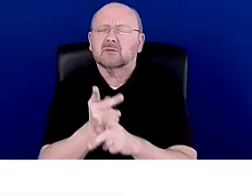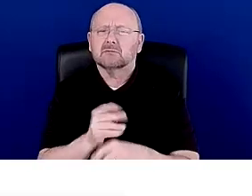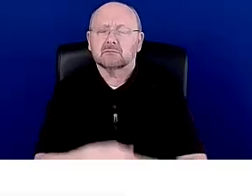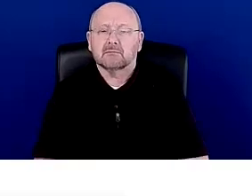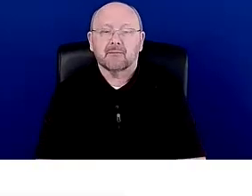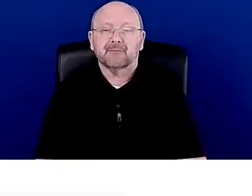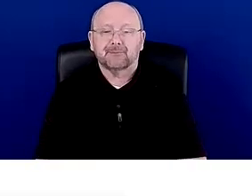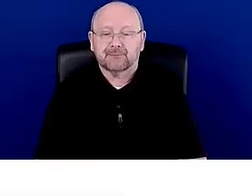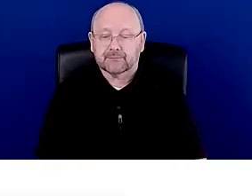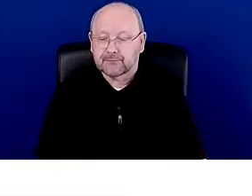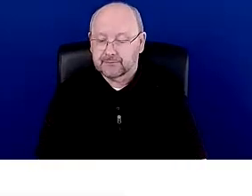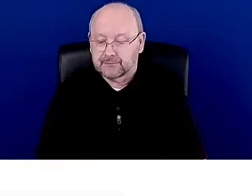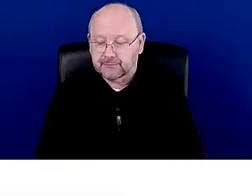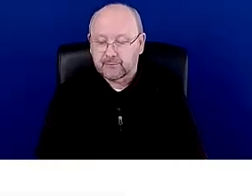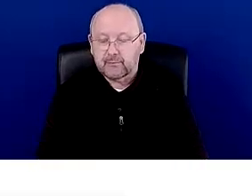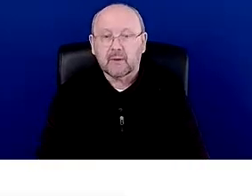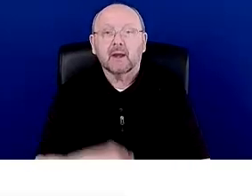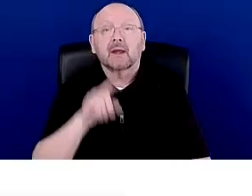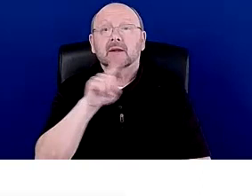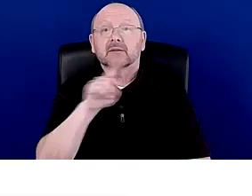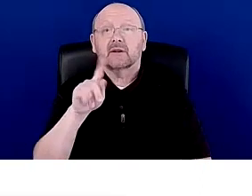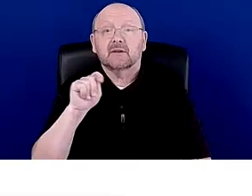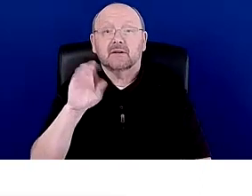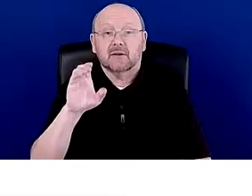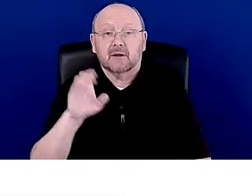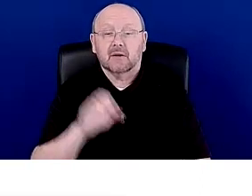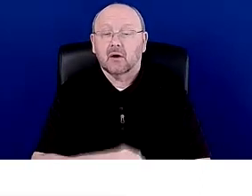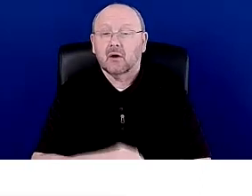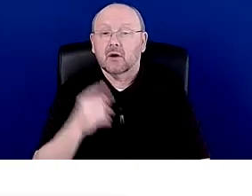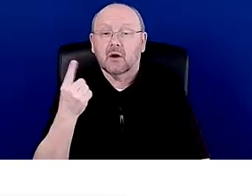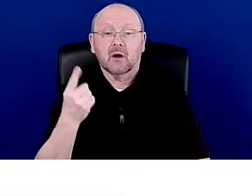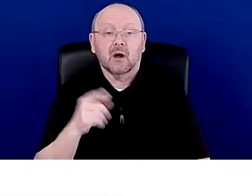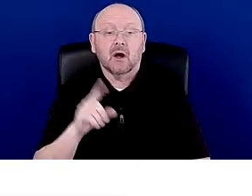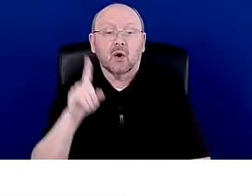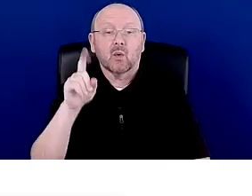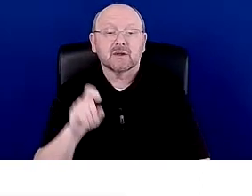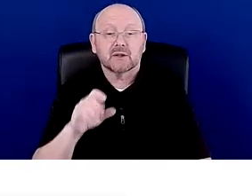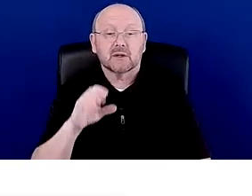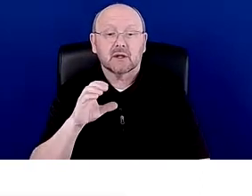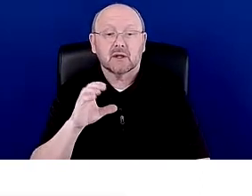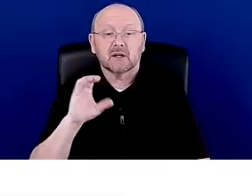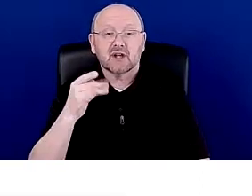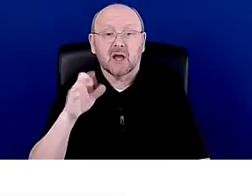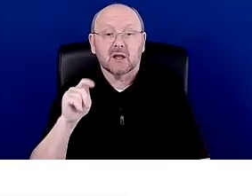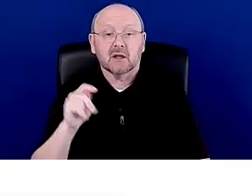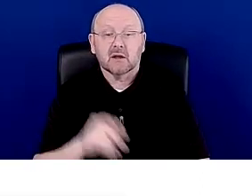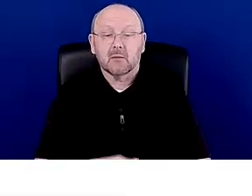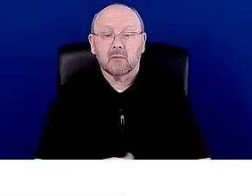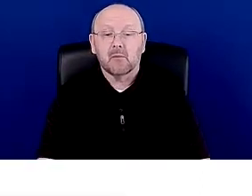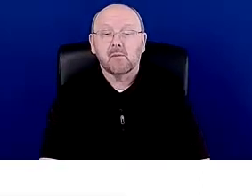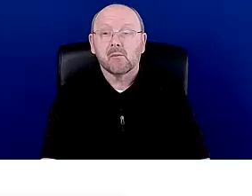Okay. So ZTC. Oh, there's a question in the chat. Okay. Okay. Uh,